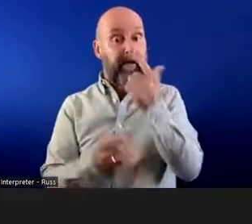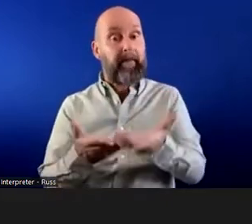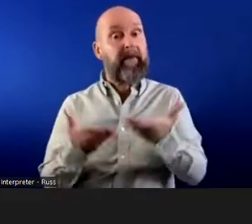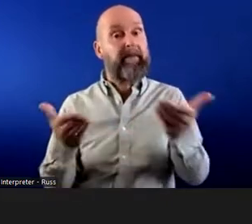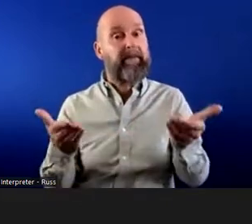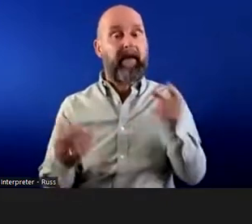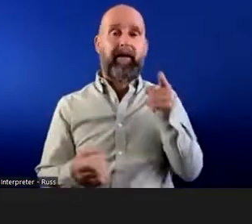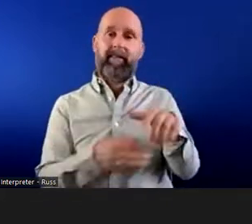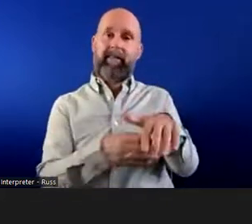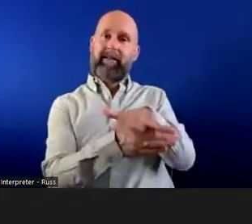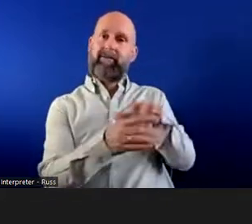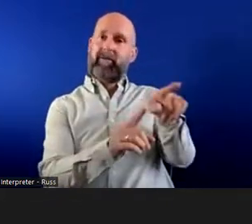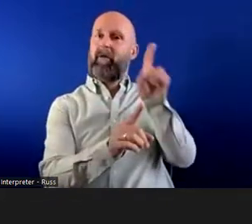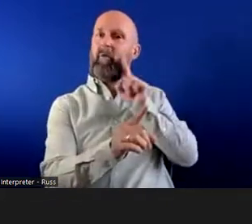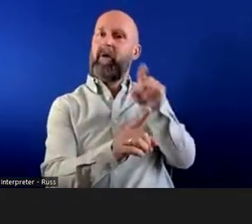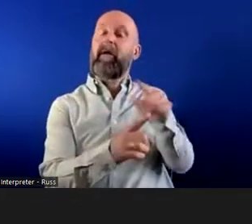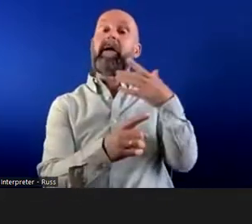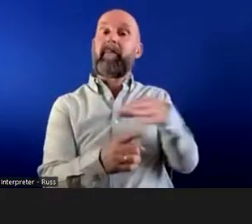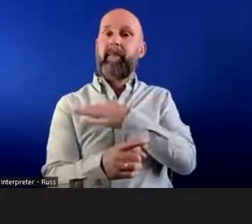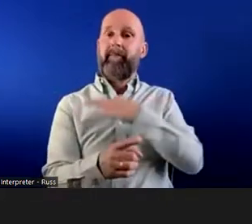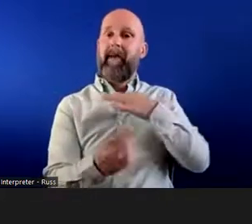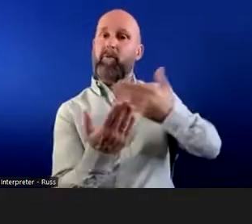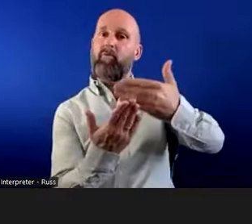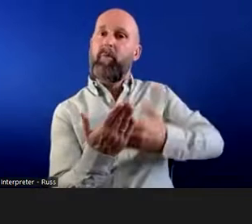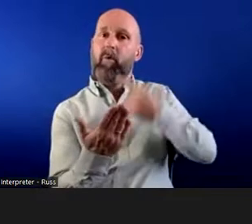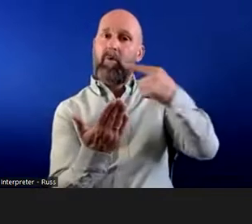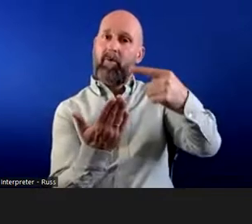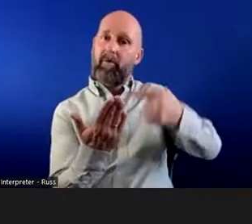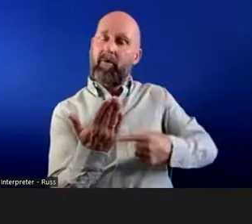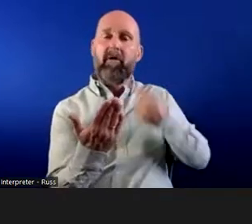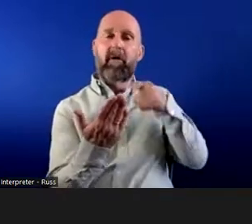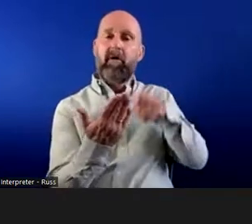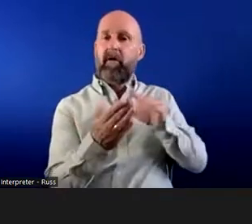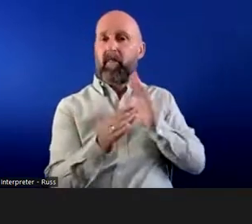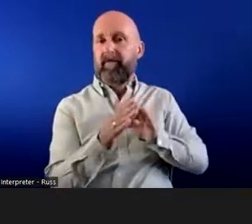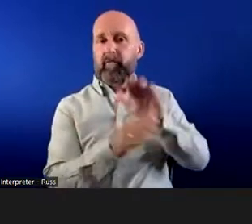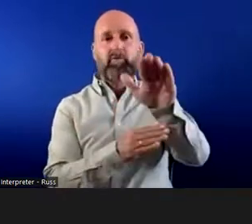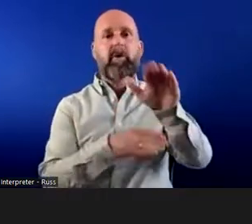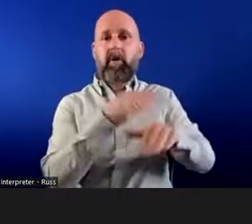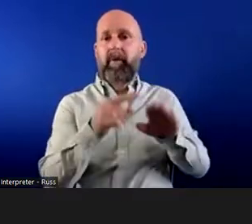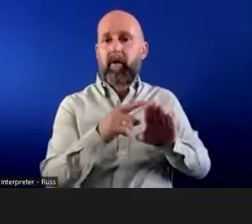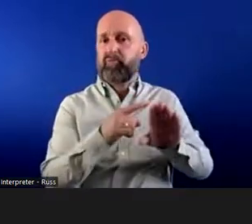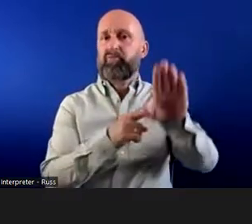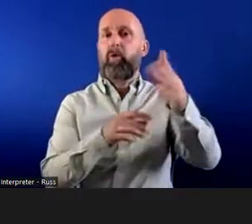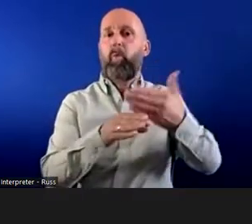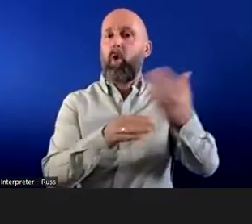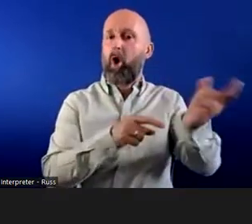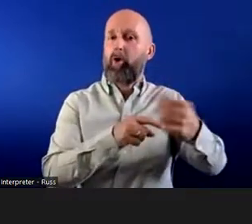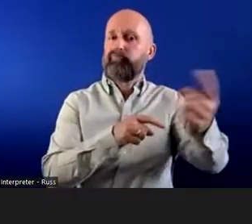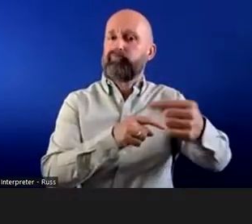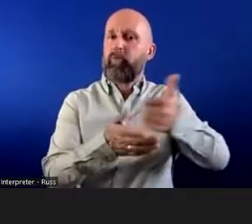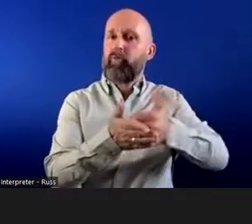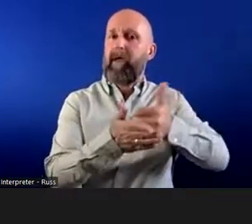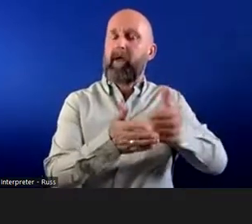case, she'd received a medical report which gave an optimistic prognosis for her future ability to attain work regularly. And she'd also